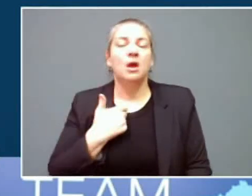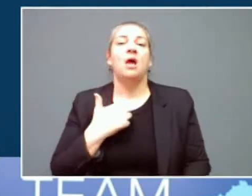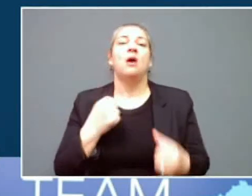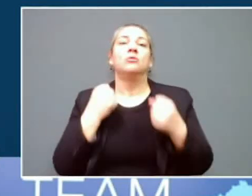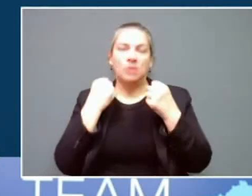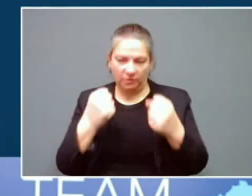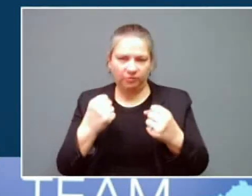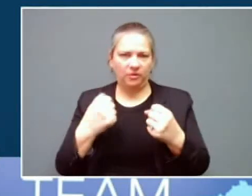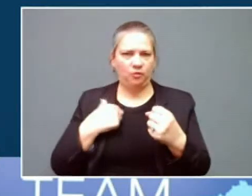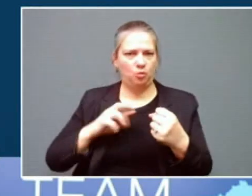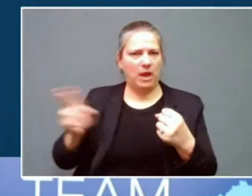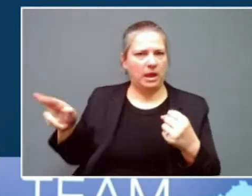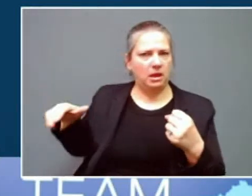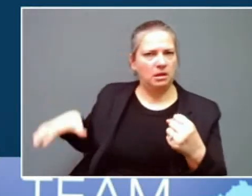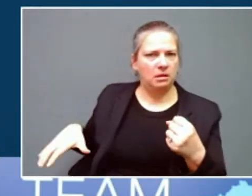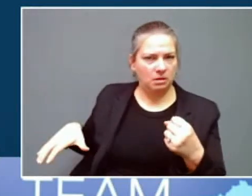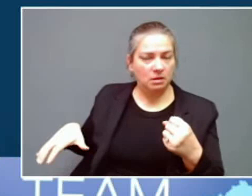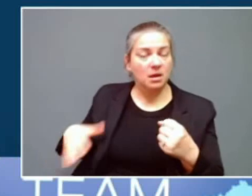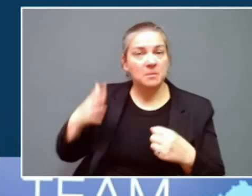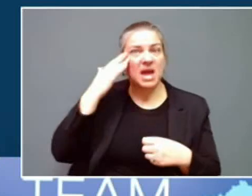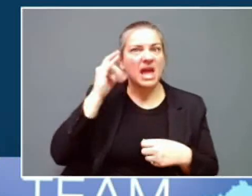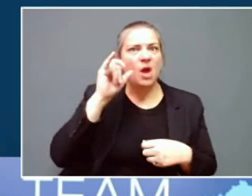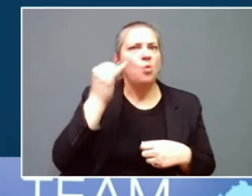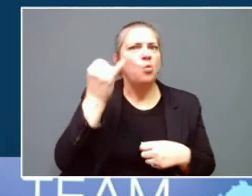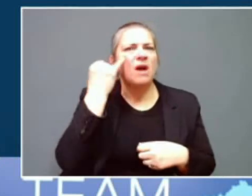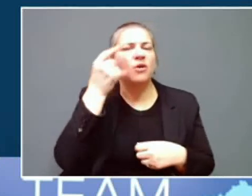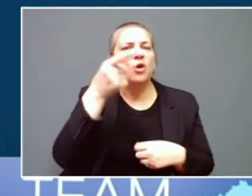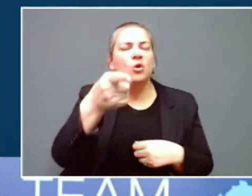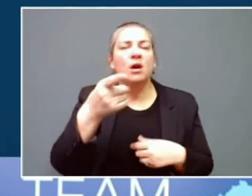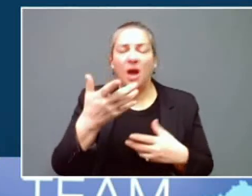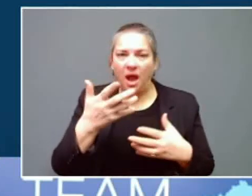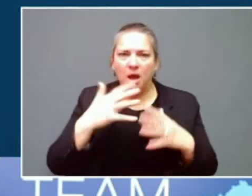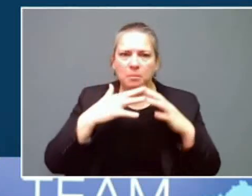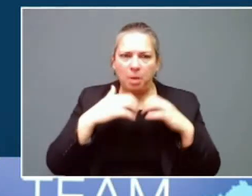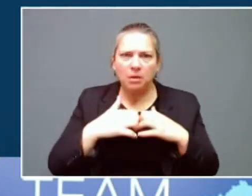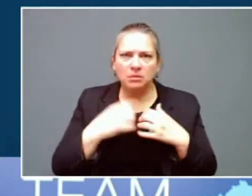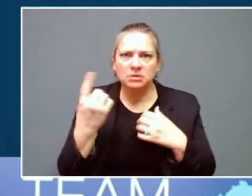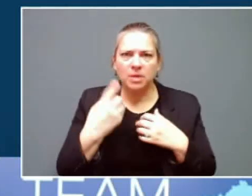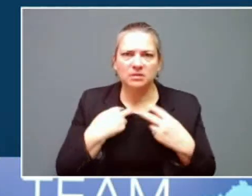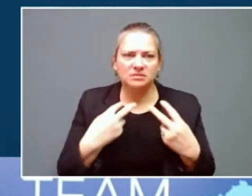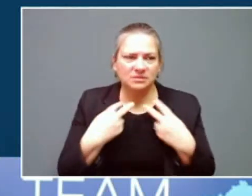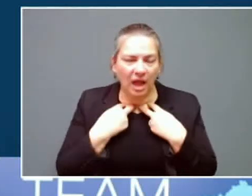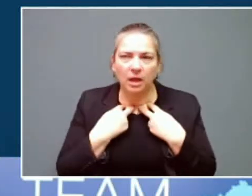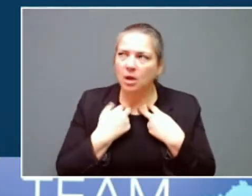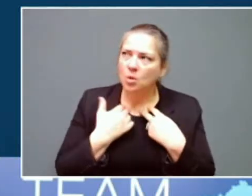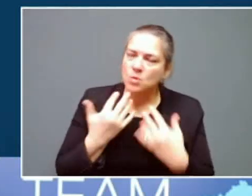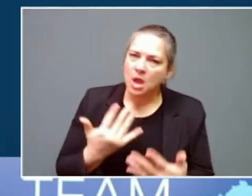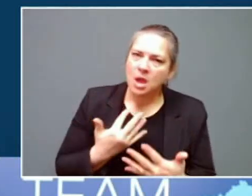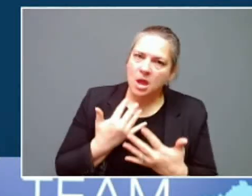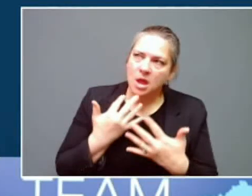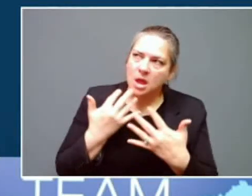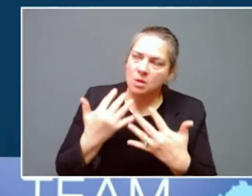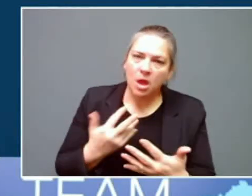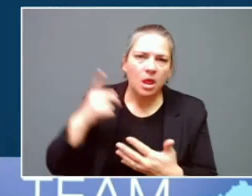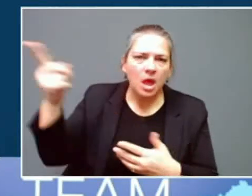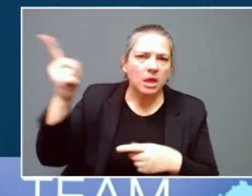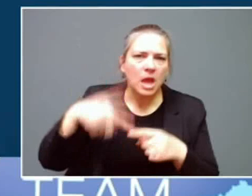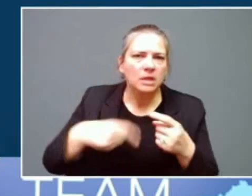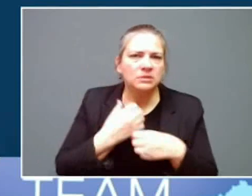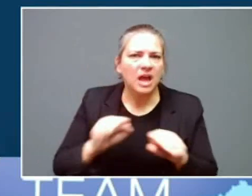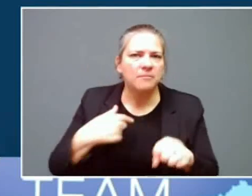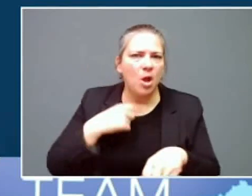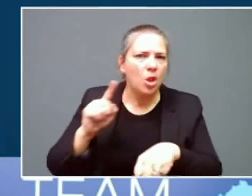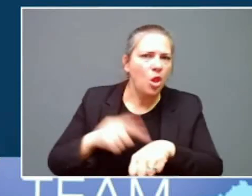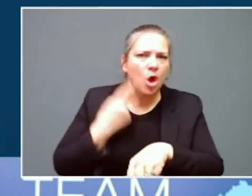So when you're stalled in a long queue on an interstate, there'll be a timeline before we can get rescuers to you. So the best advice